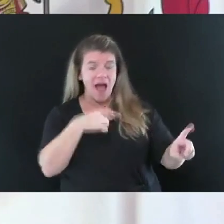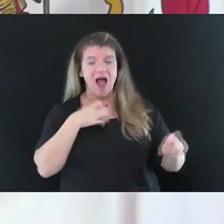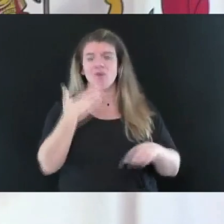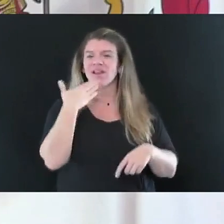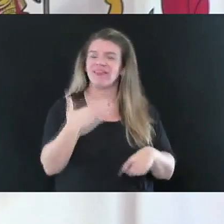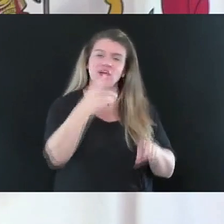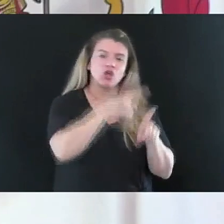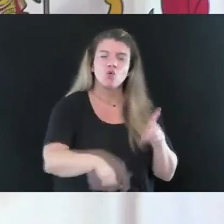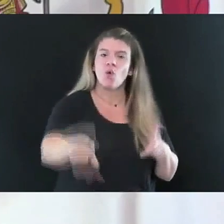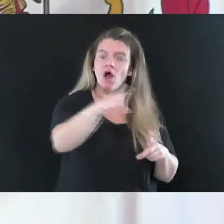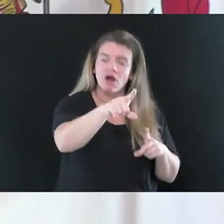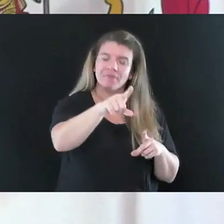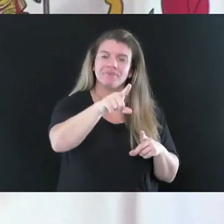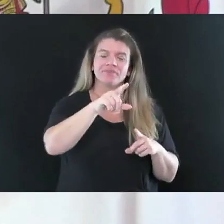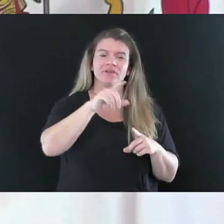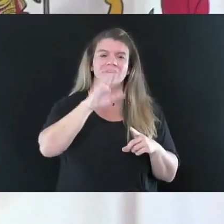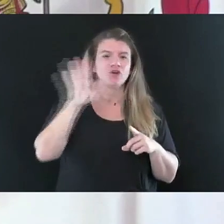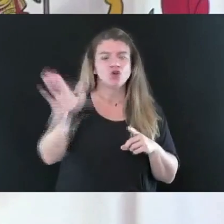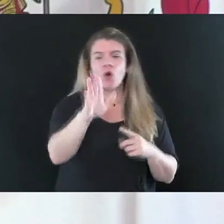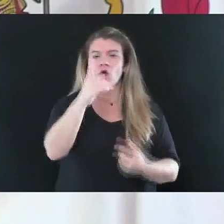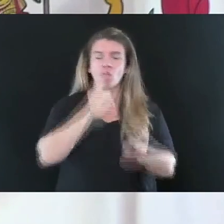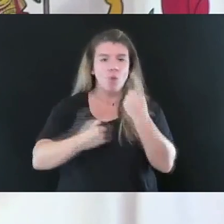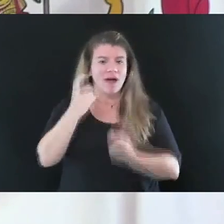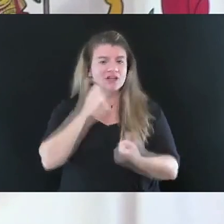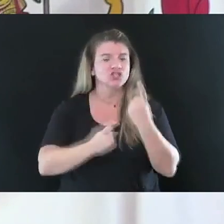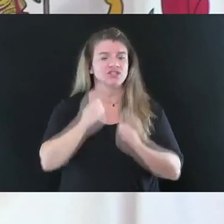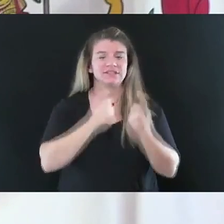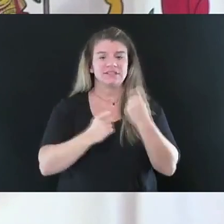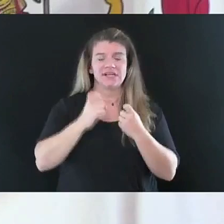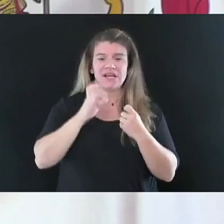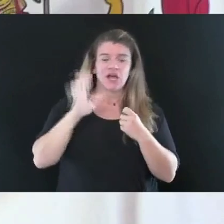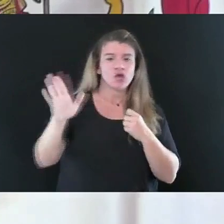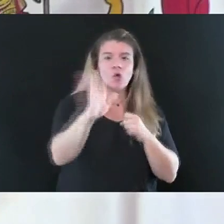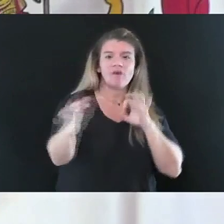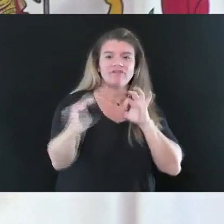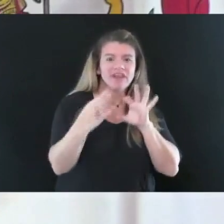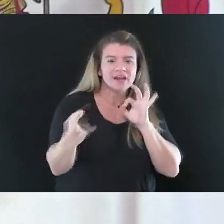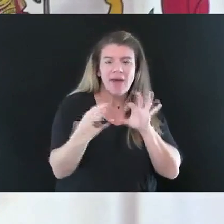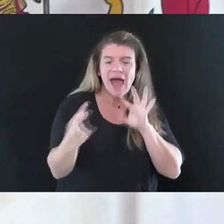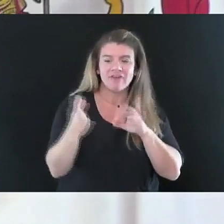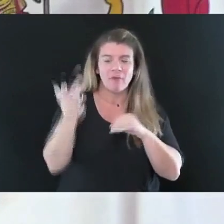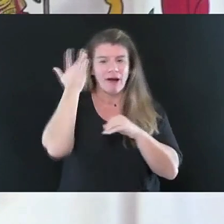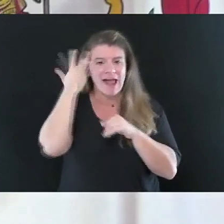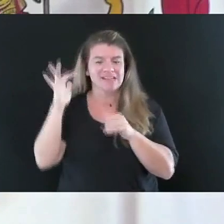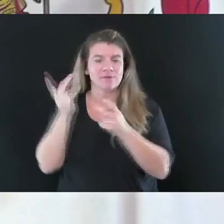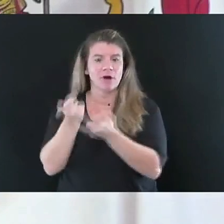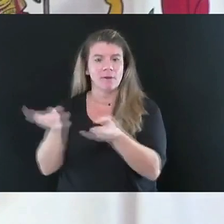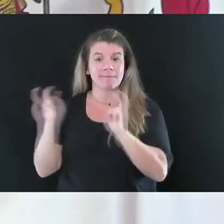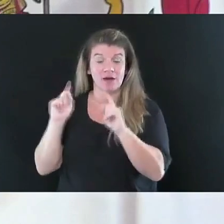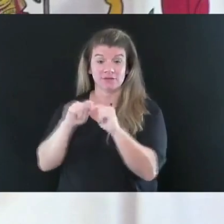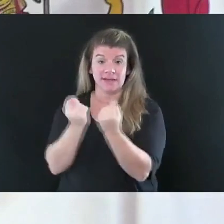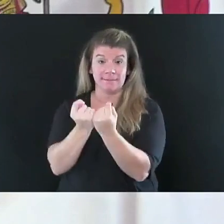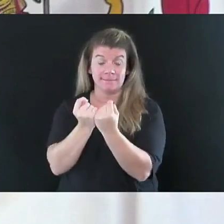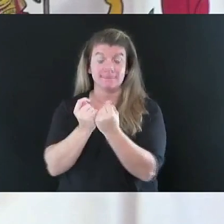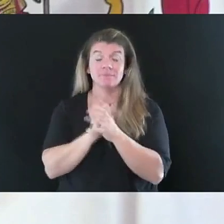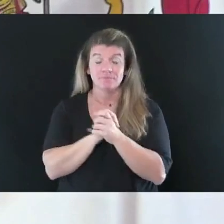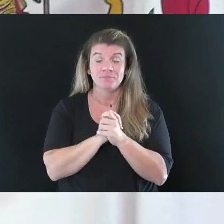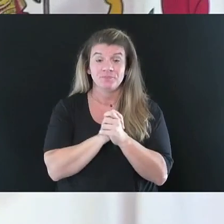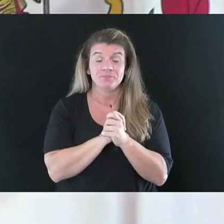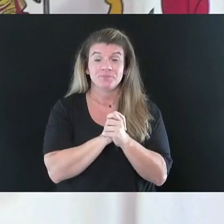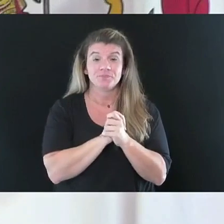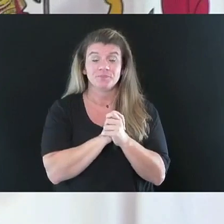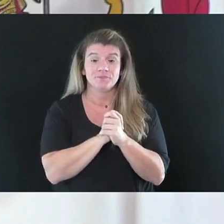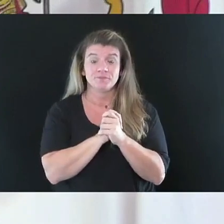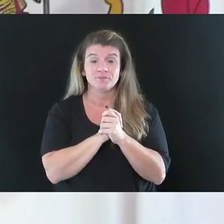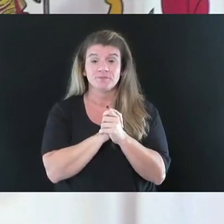everybody for, for, for all their questions and all the, all the, the feedback from our experts. I'll be really fast about this. I'll just